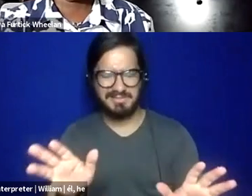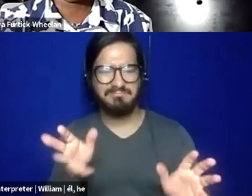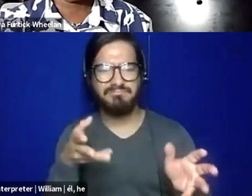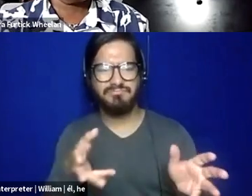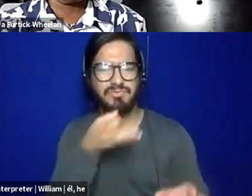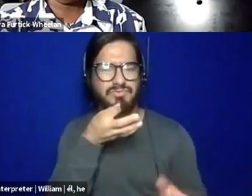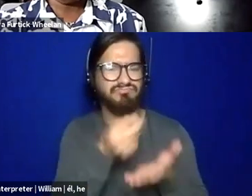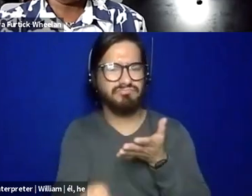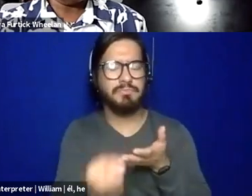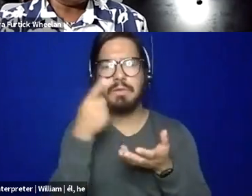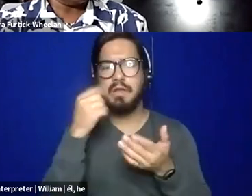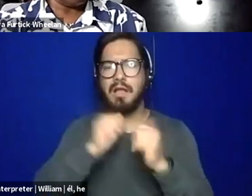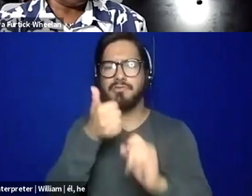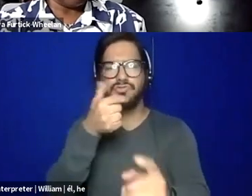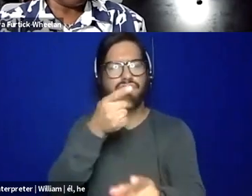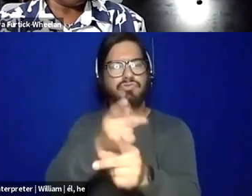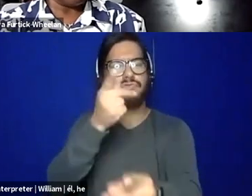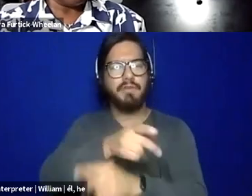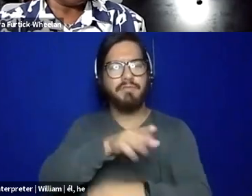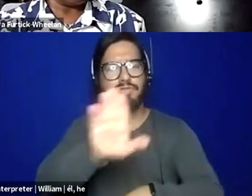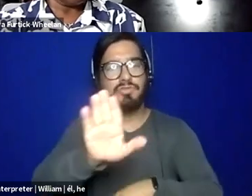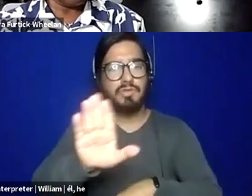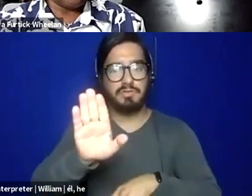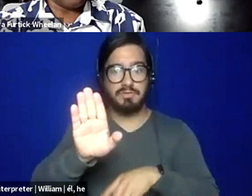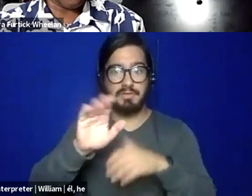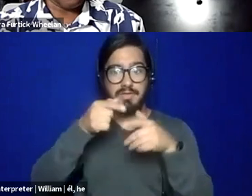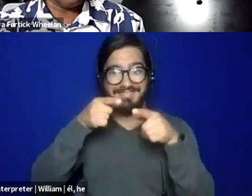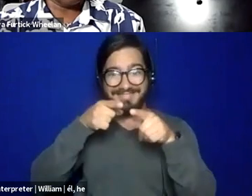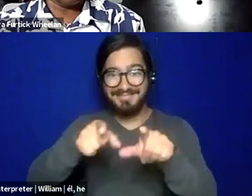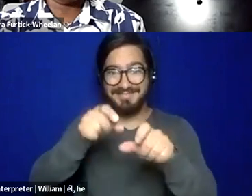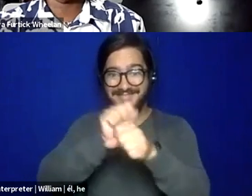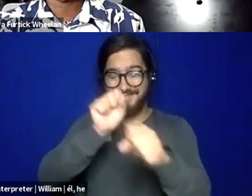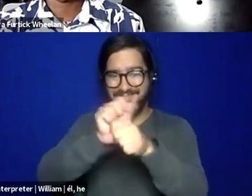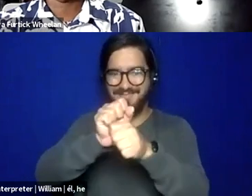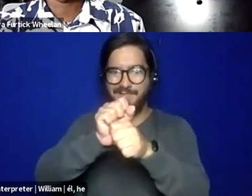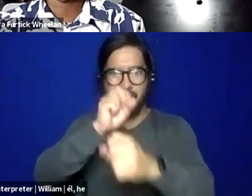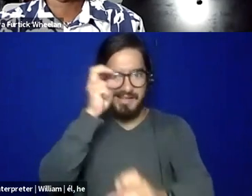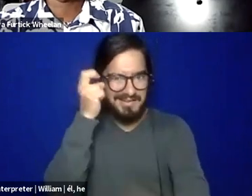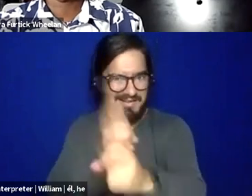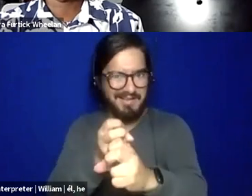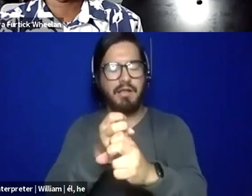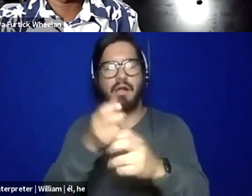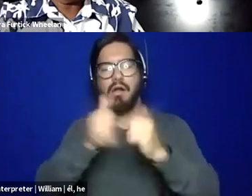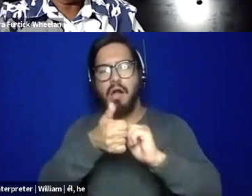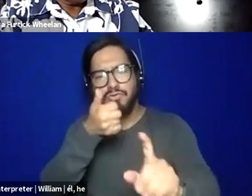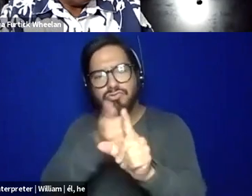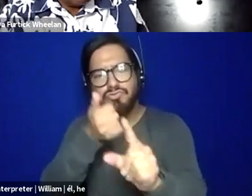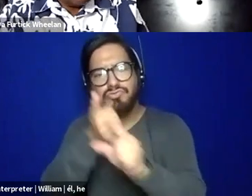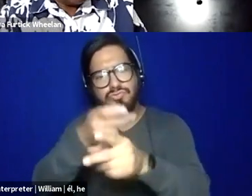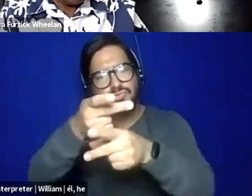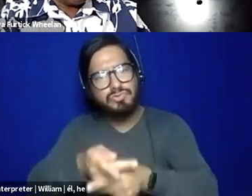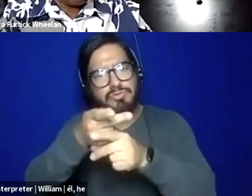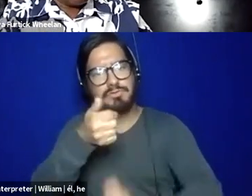care for yourself as you're doing this important, very difficult work that we're all talking about? How do you care for yourself?